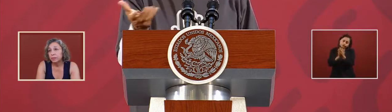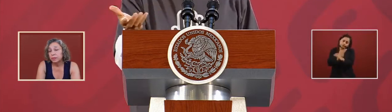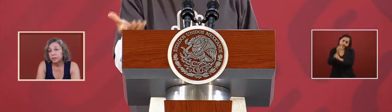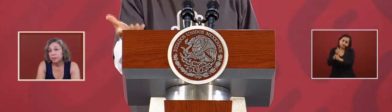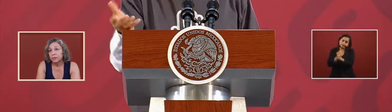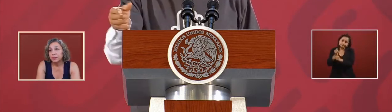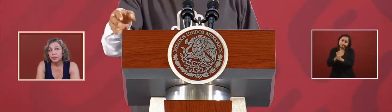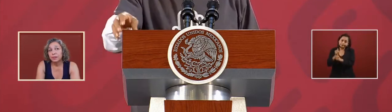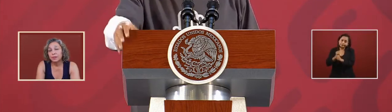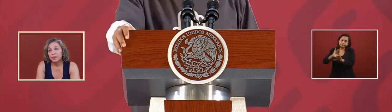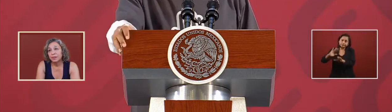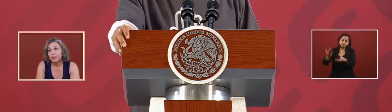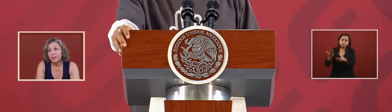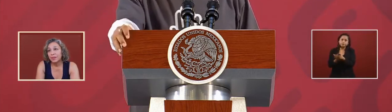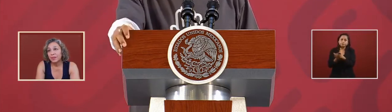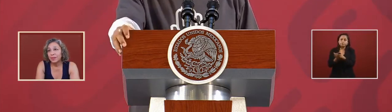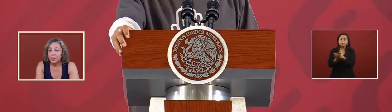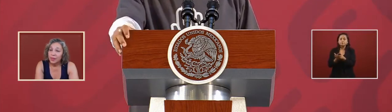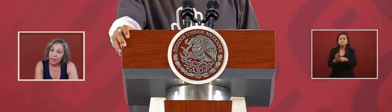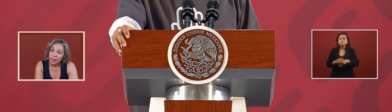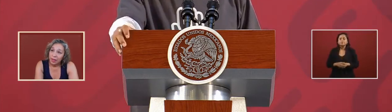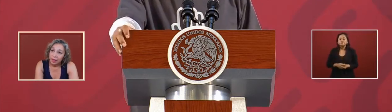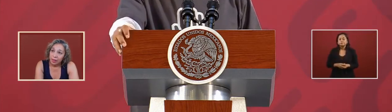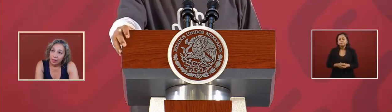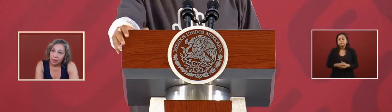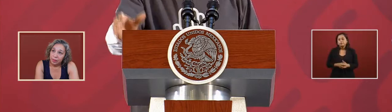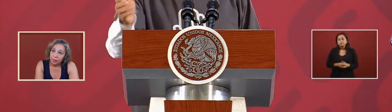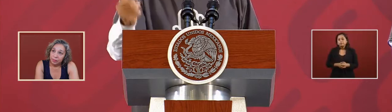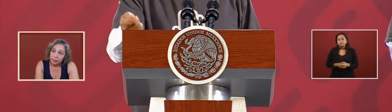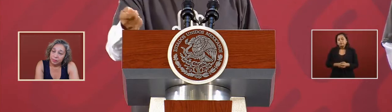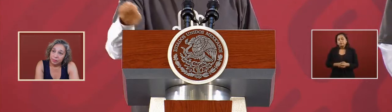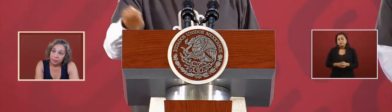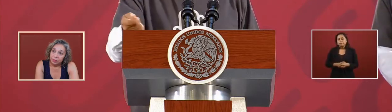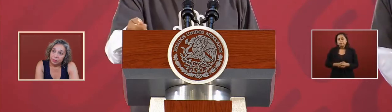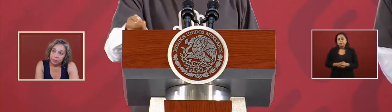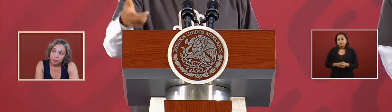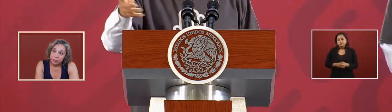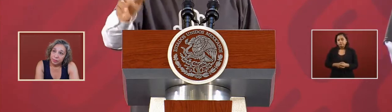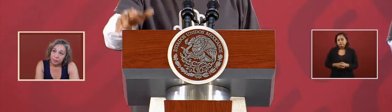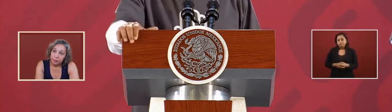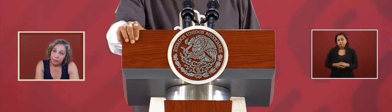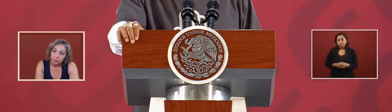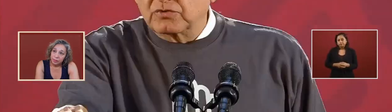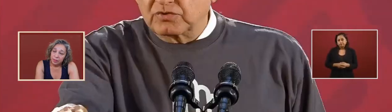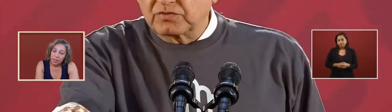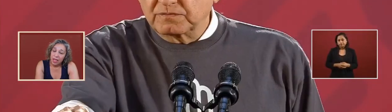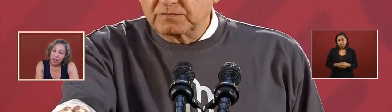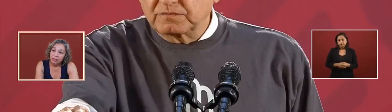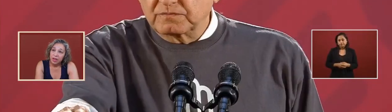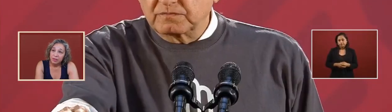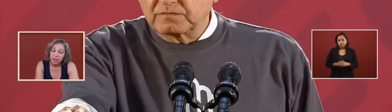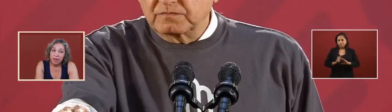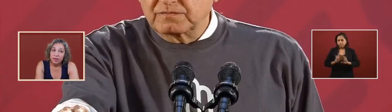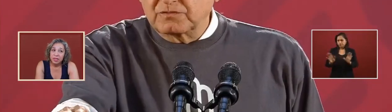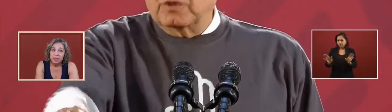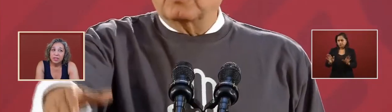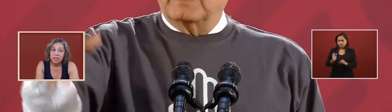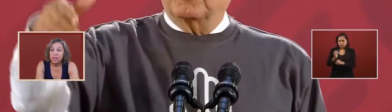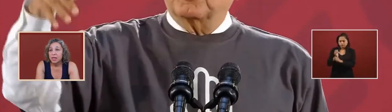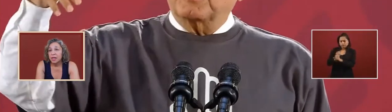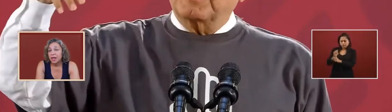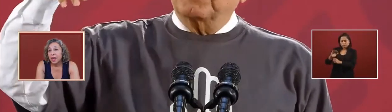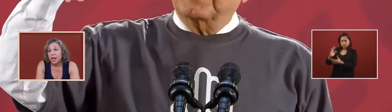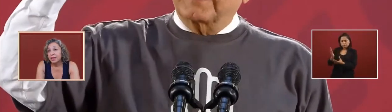have to have the evidence